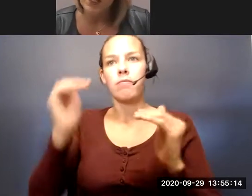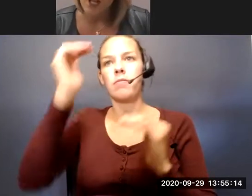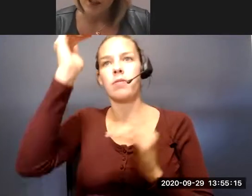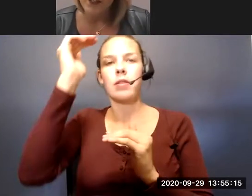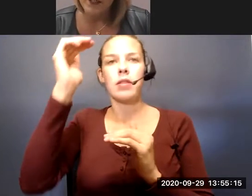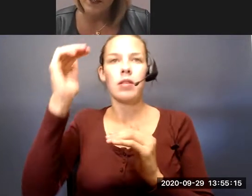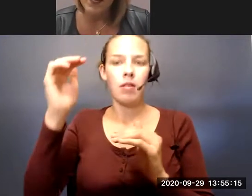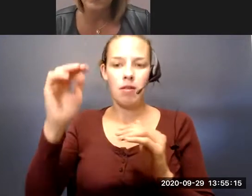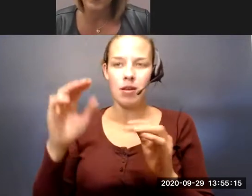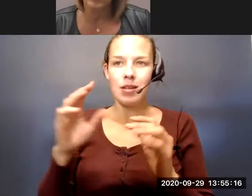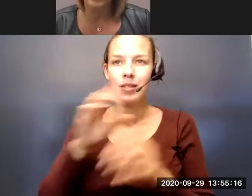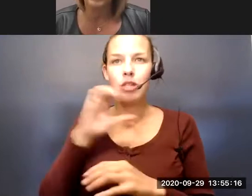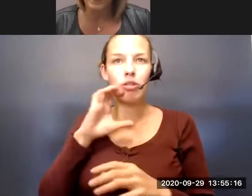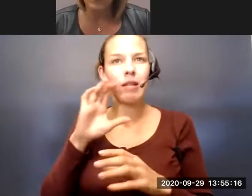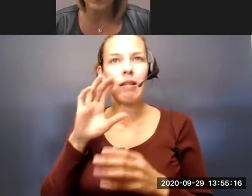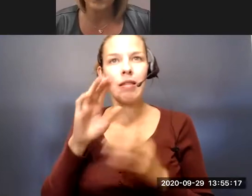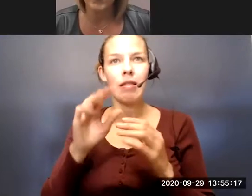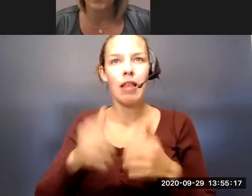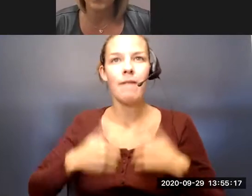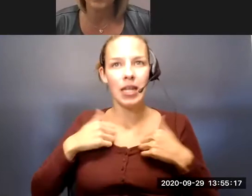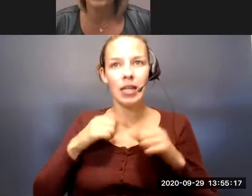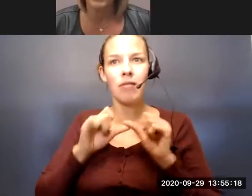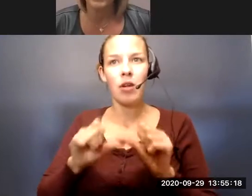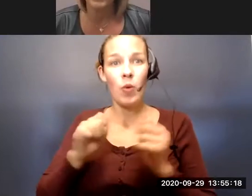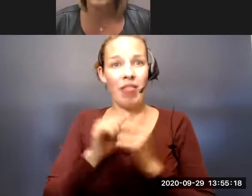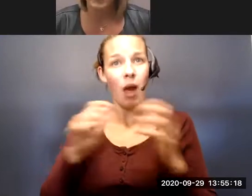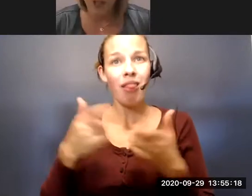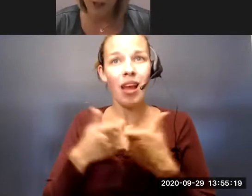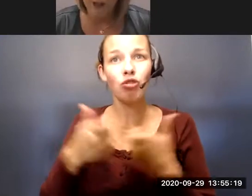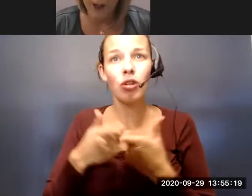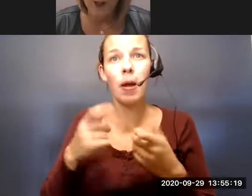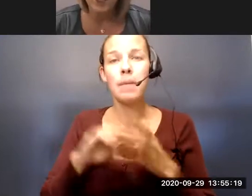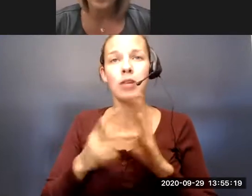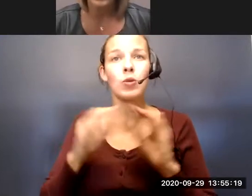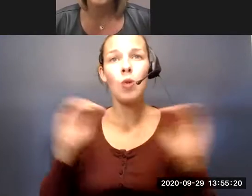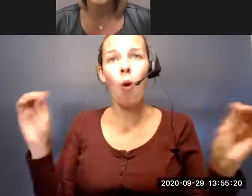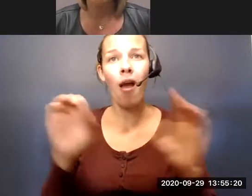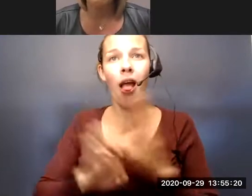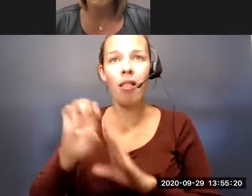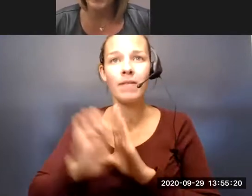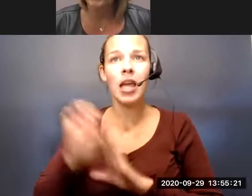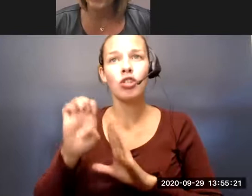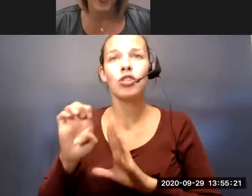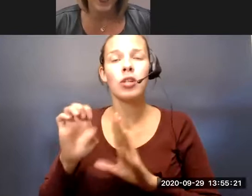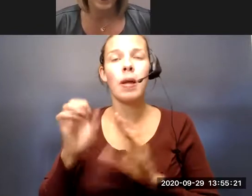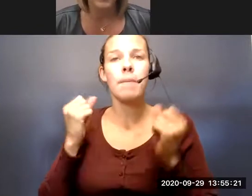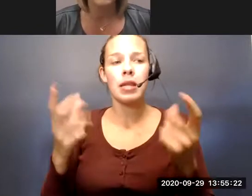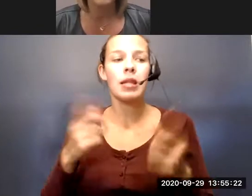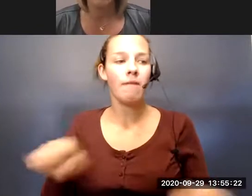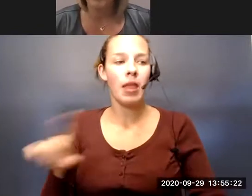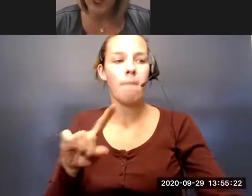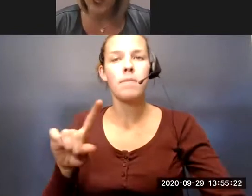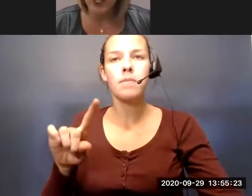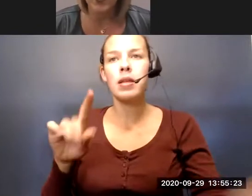complexes, and they were without electricity, which meant that they were without elevators, and many of them had